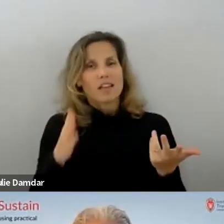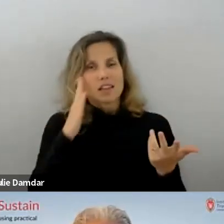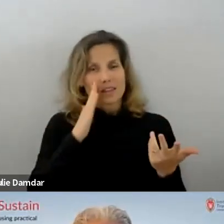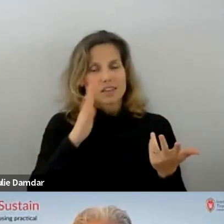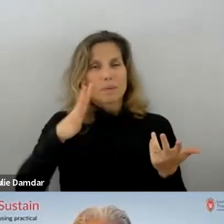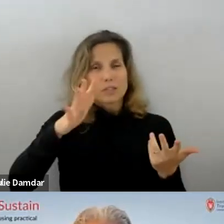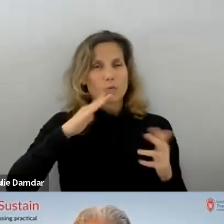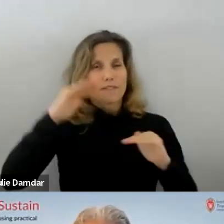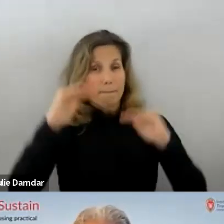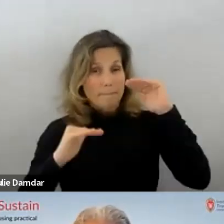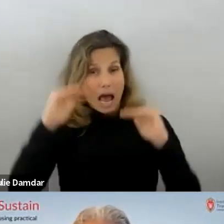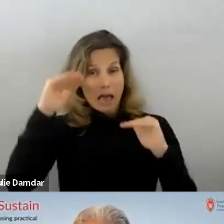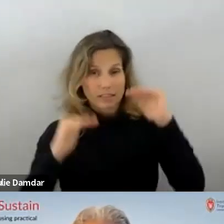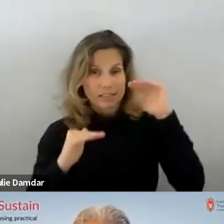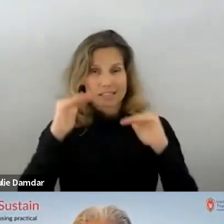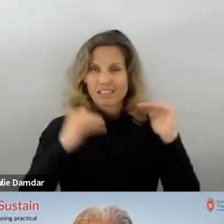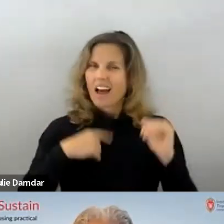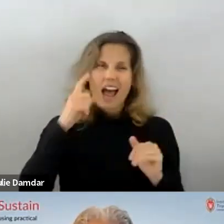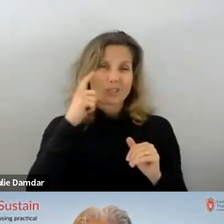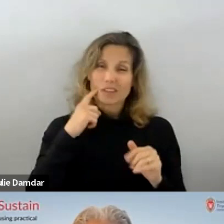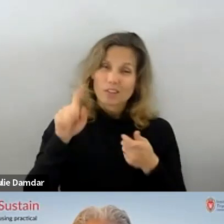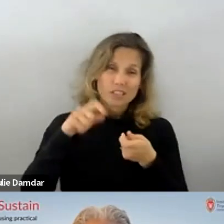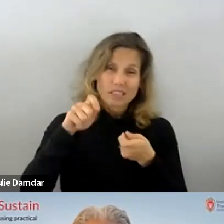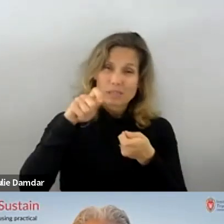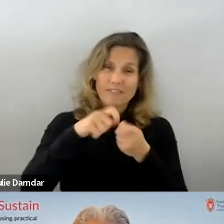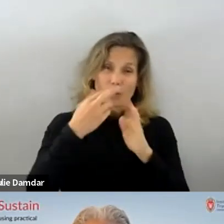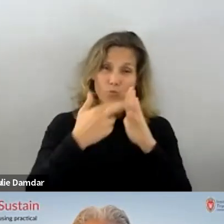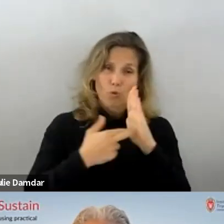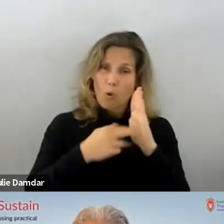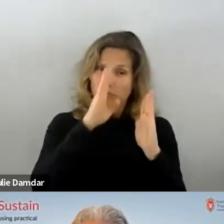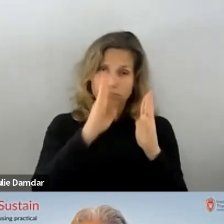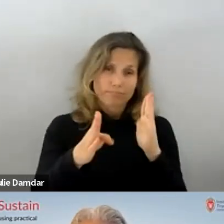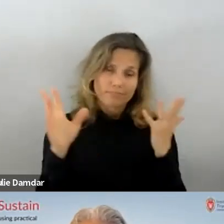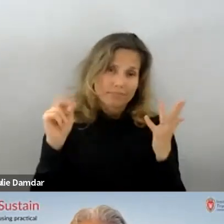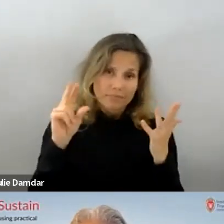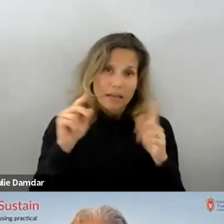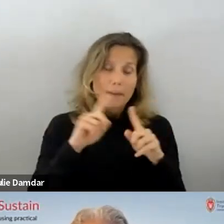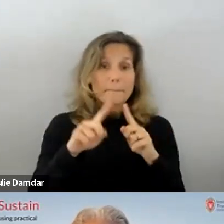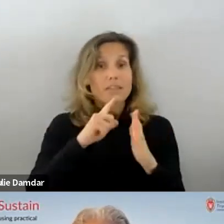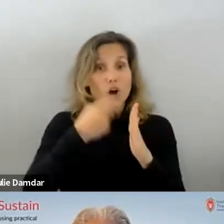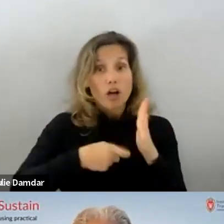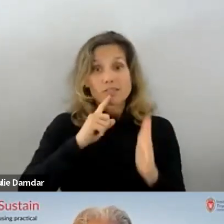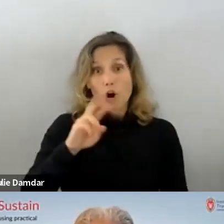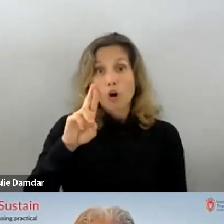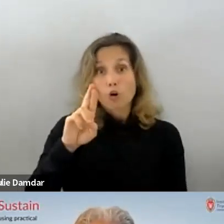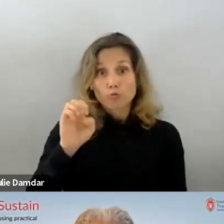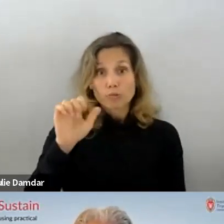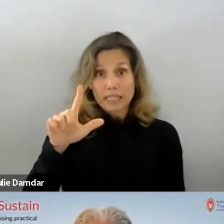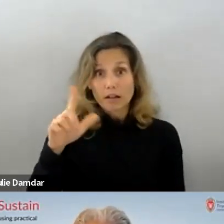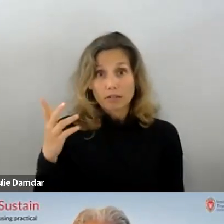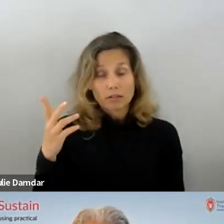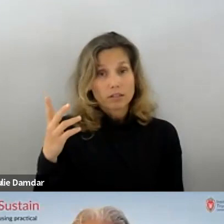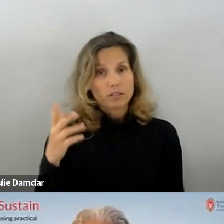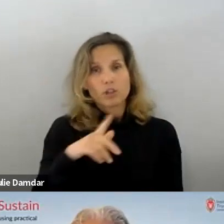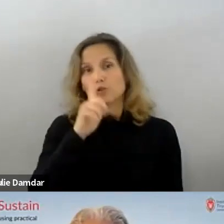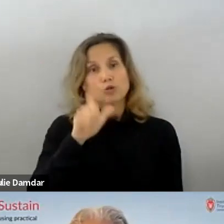balance, uh, and I don't think there's a hard and fast answer other than, uh, those costs are real and they shouldn't, shouldn't be kind